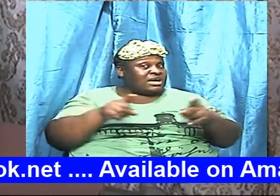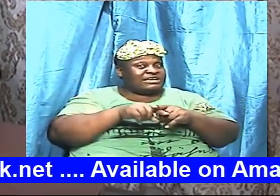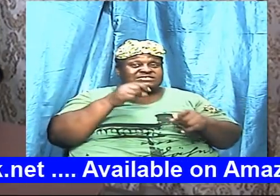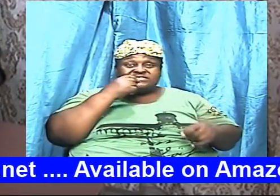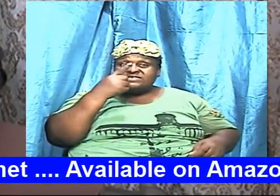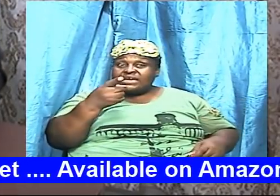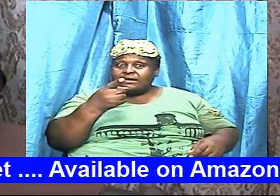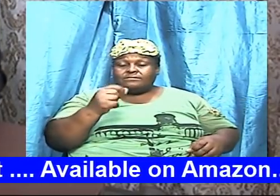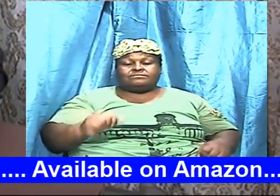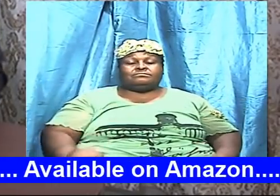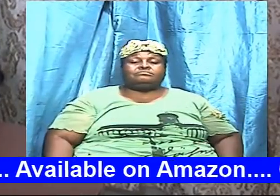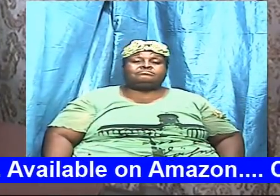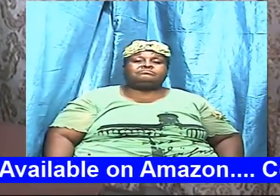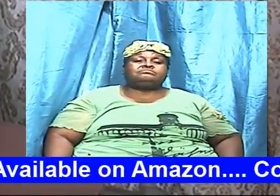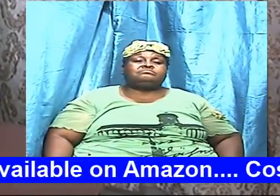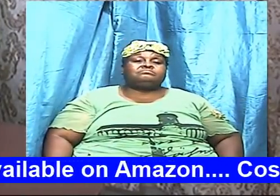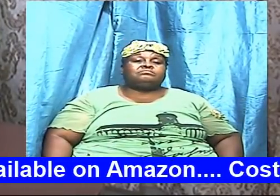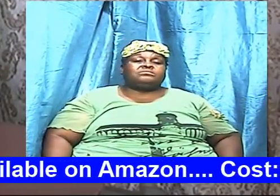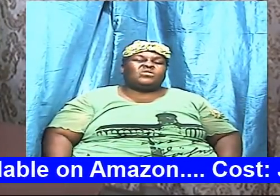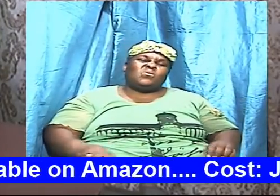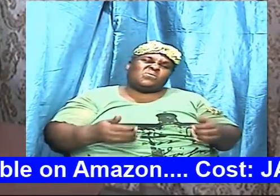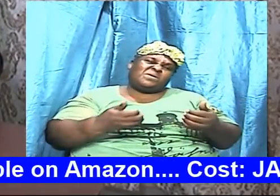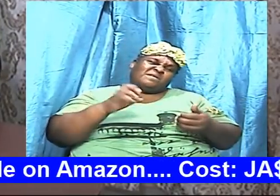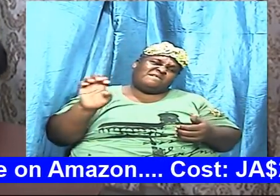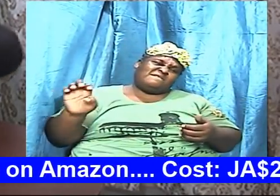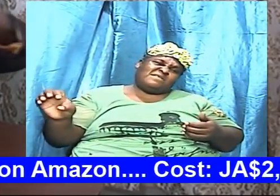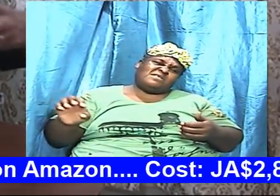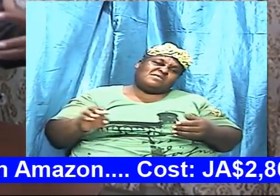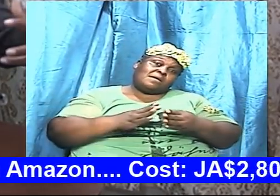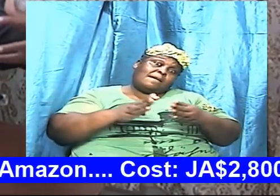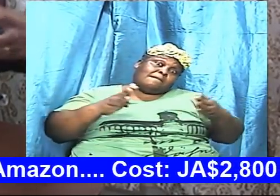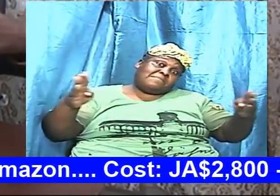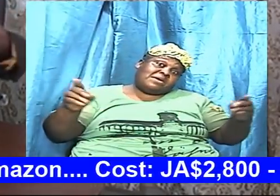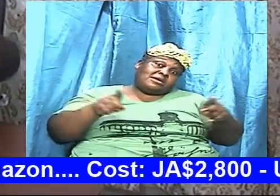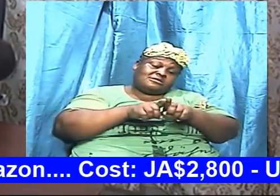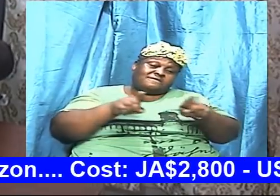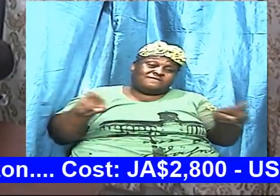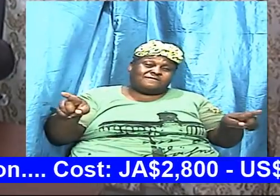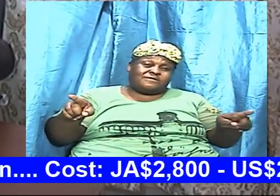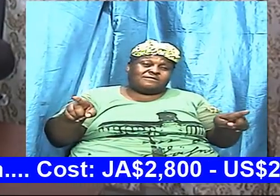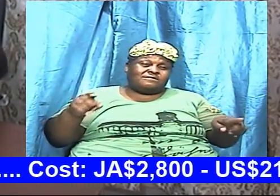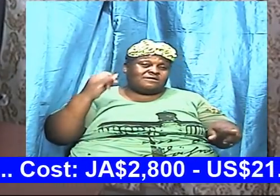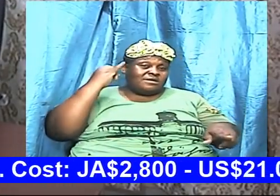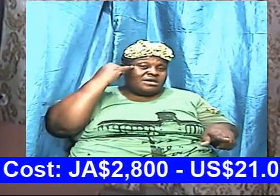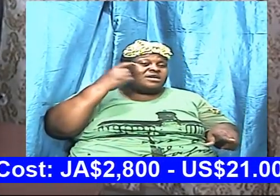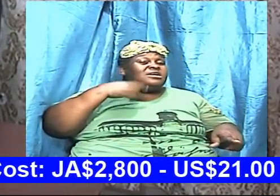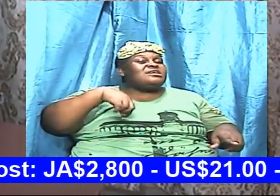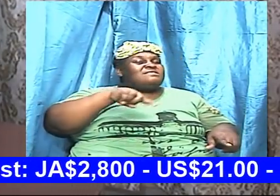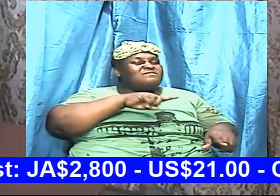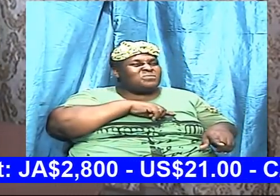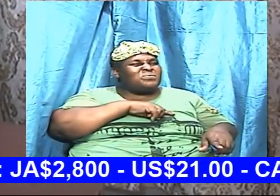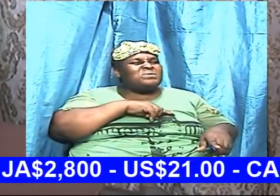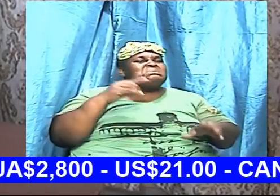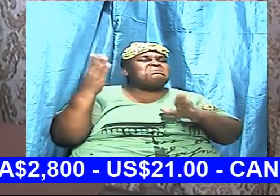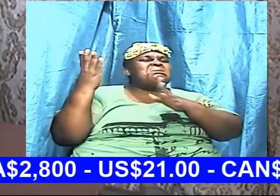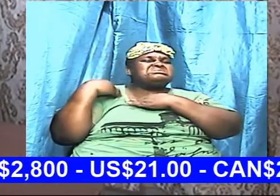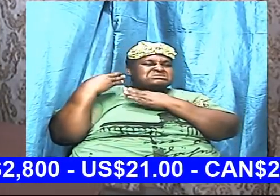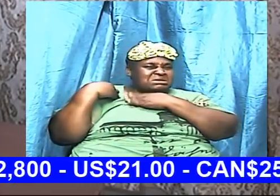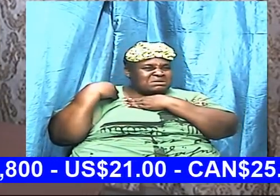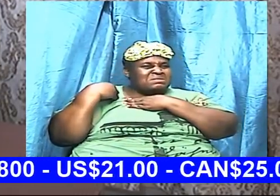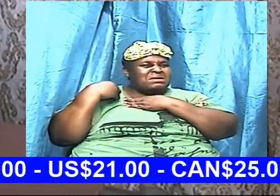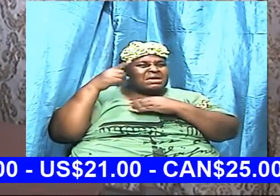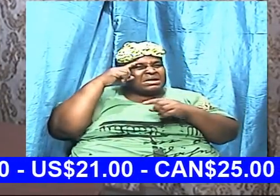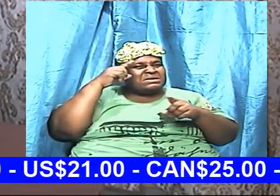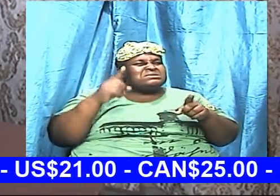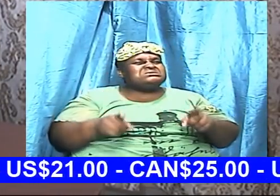there is a big difference if we accept and if we decide that